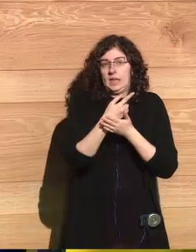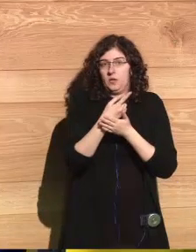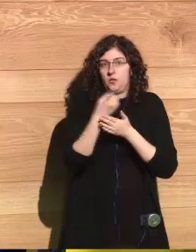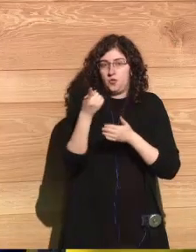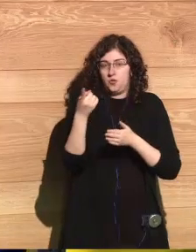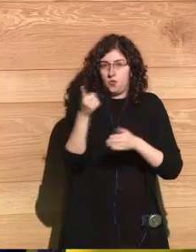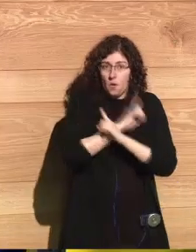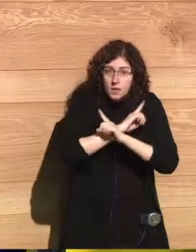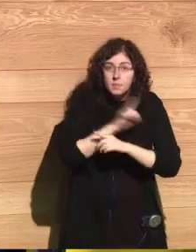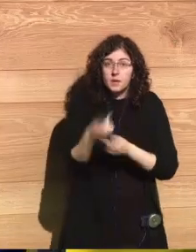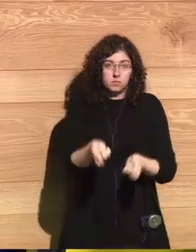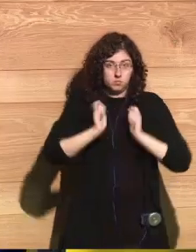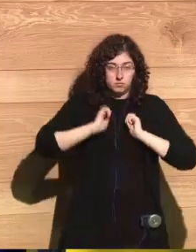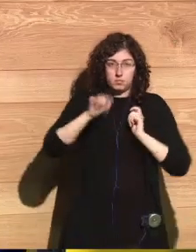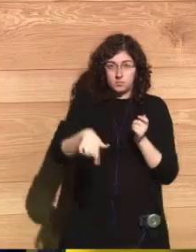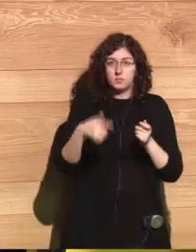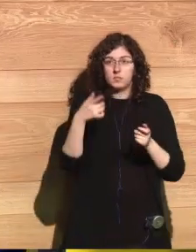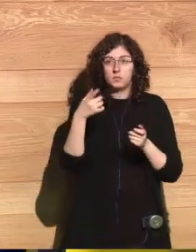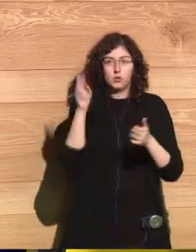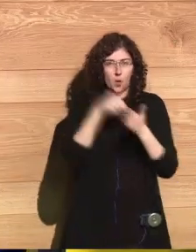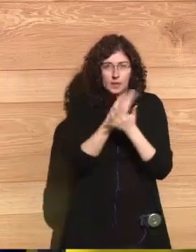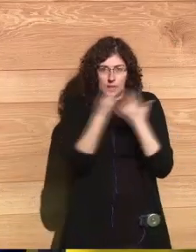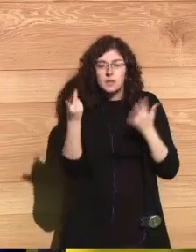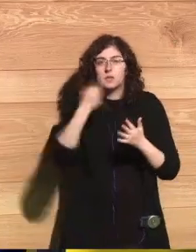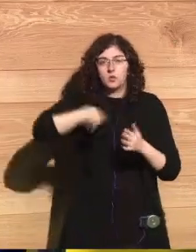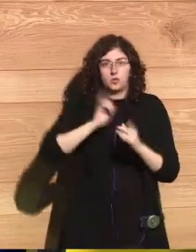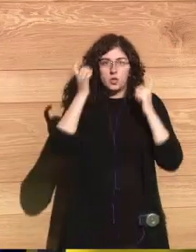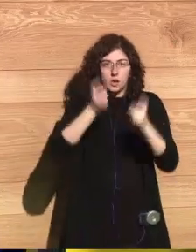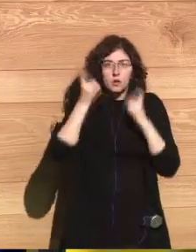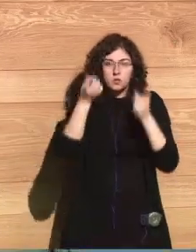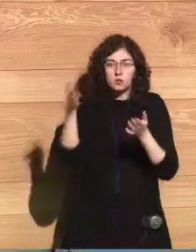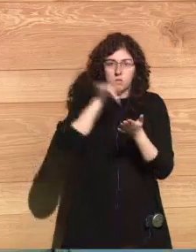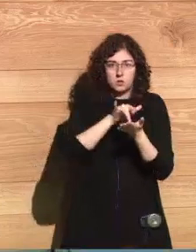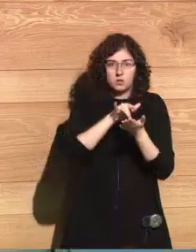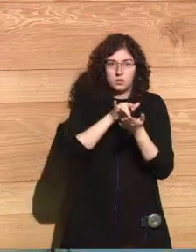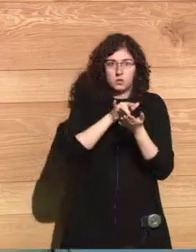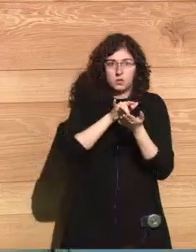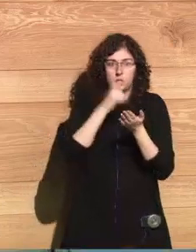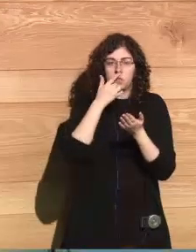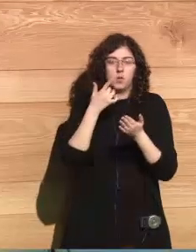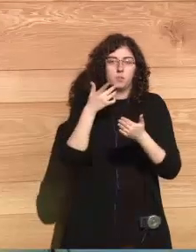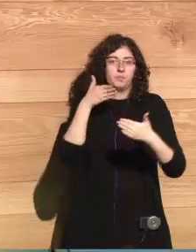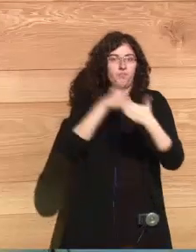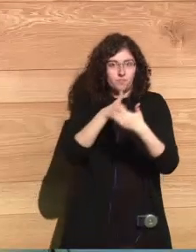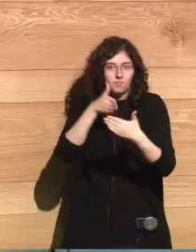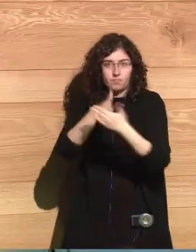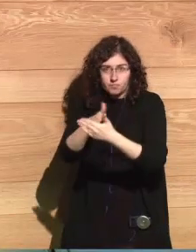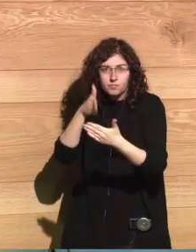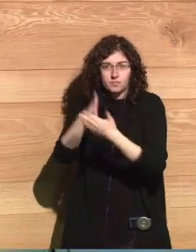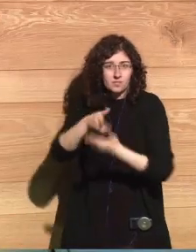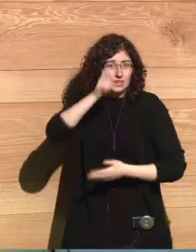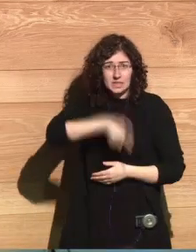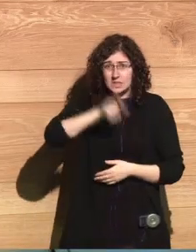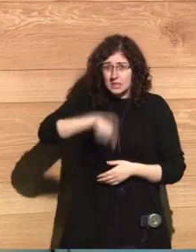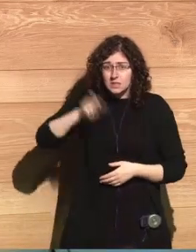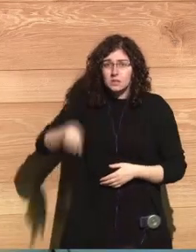of our efforts, having all of those doors closed in our face, we were able to get the treaty.